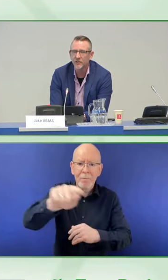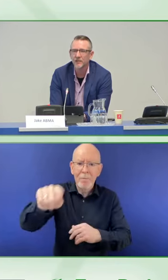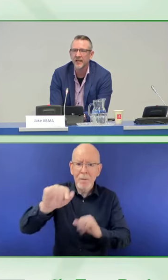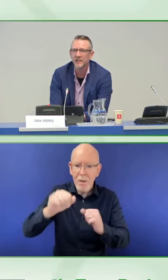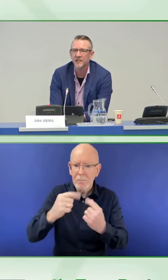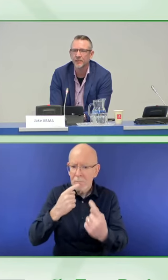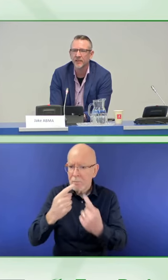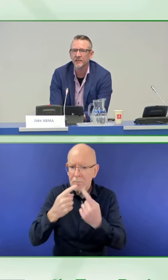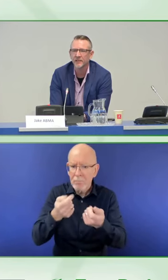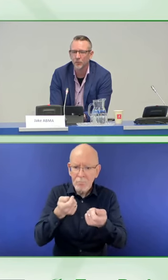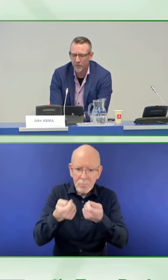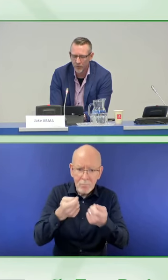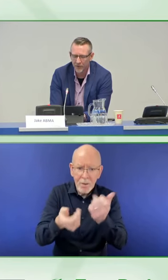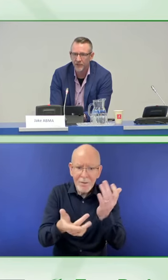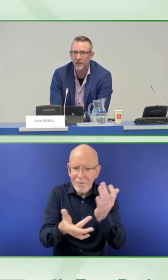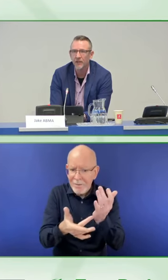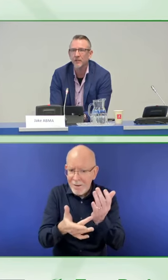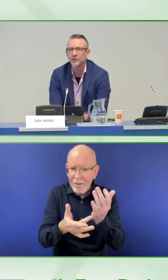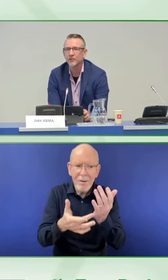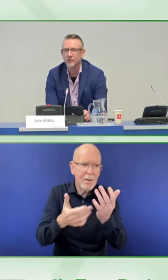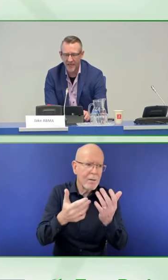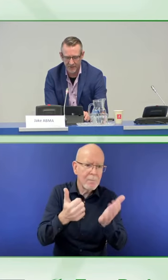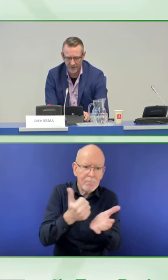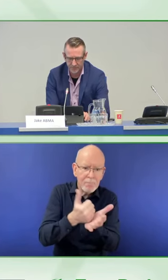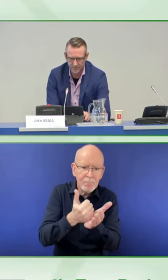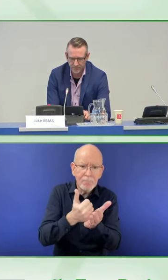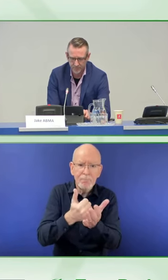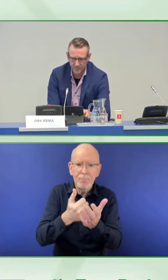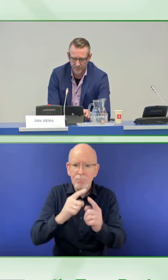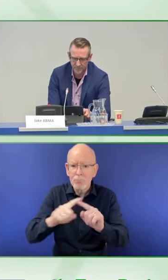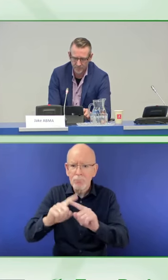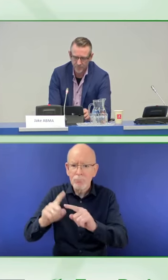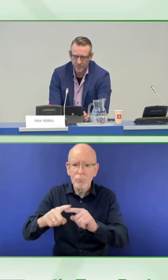compete on accessibility, we work together.